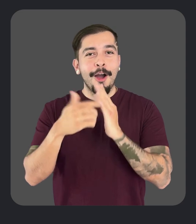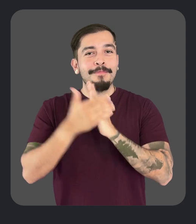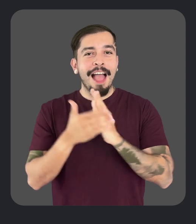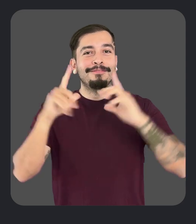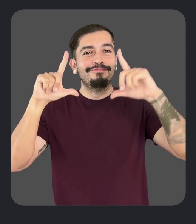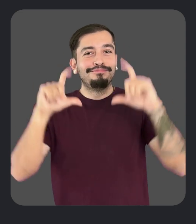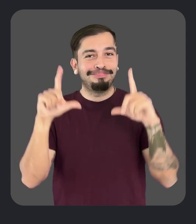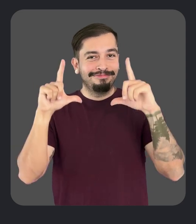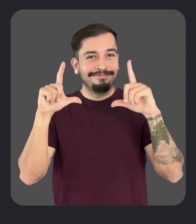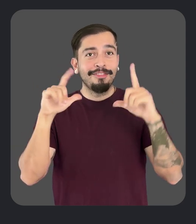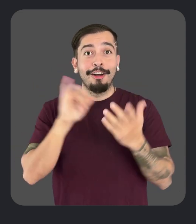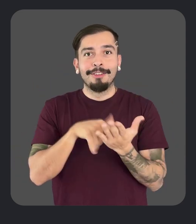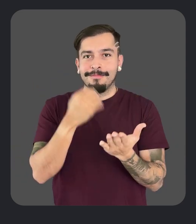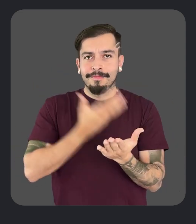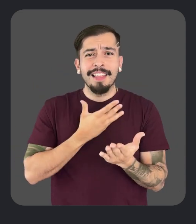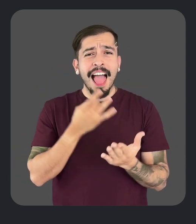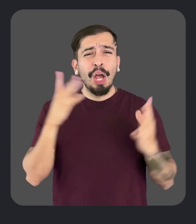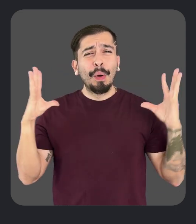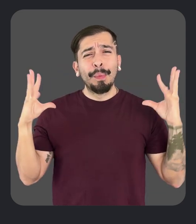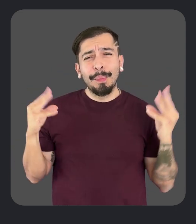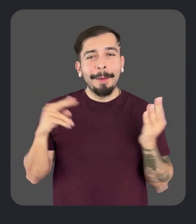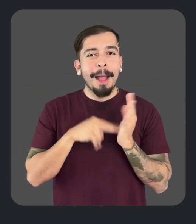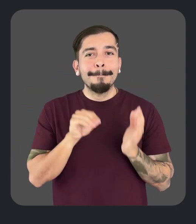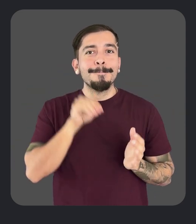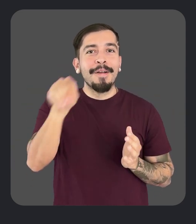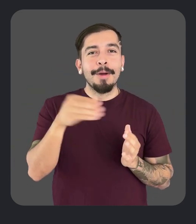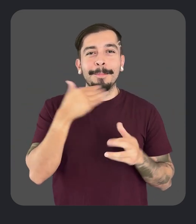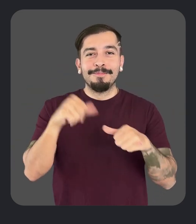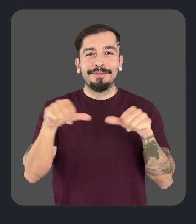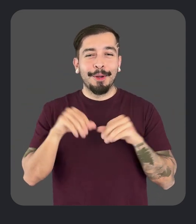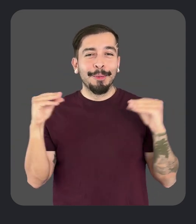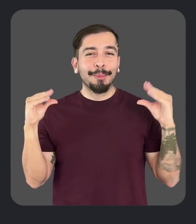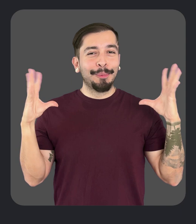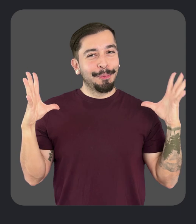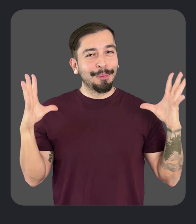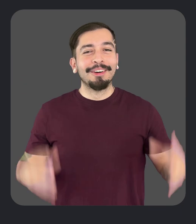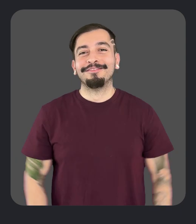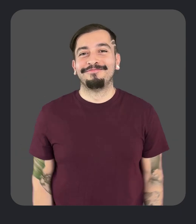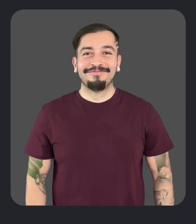the camera auto-captures the image. It also lets you know if your lighting is low, so you can find a better spot.